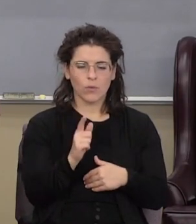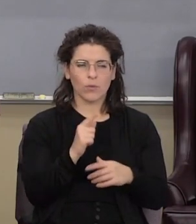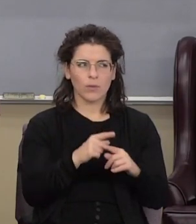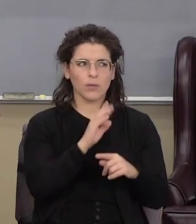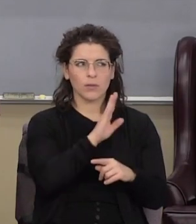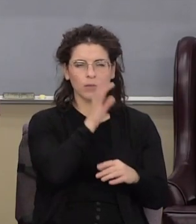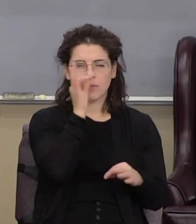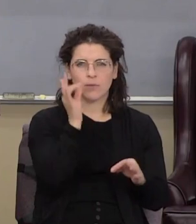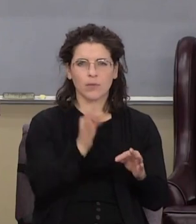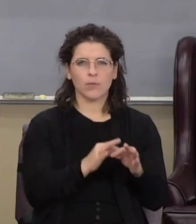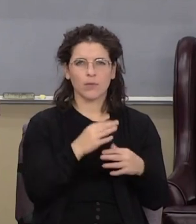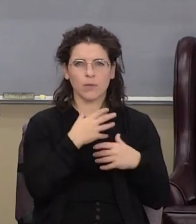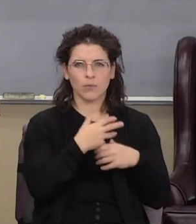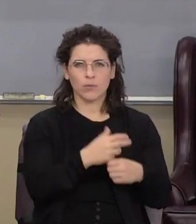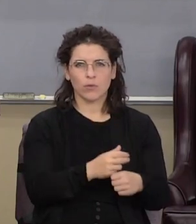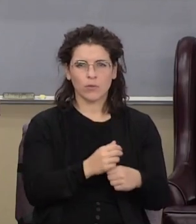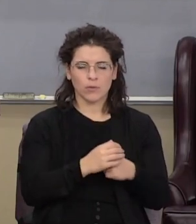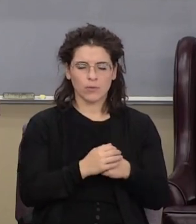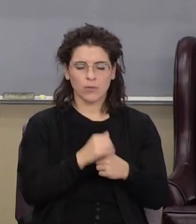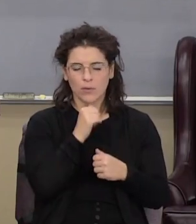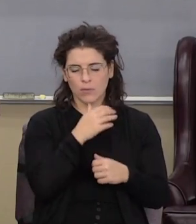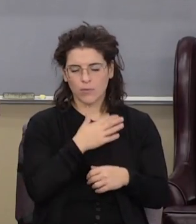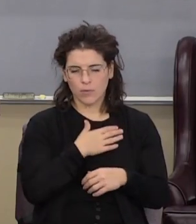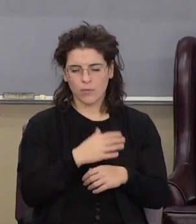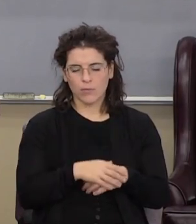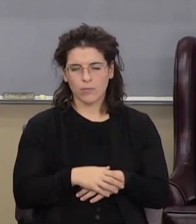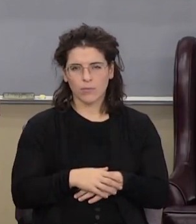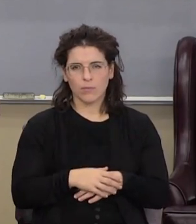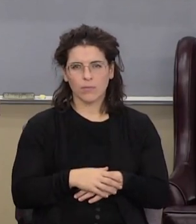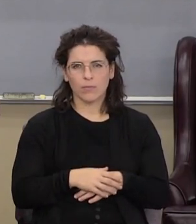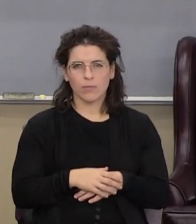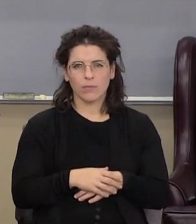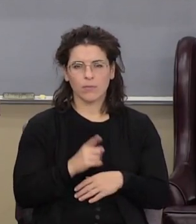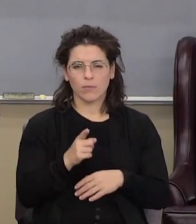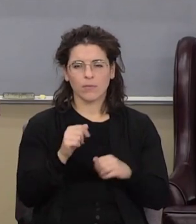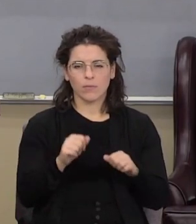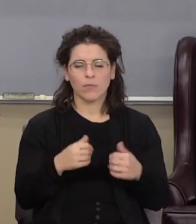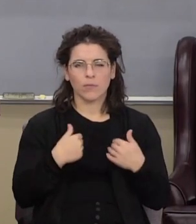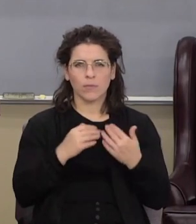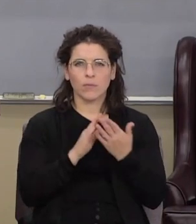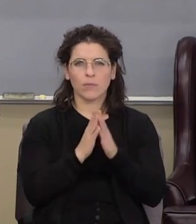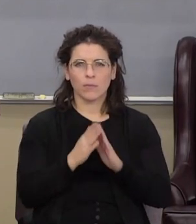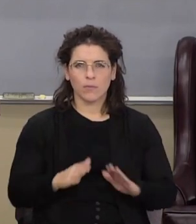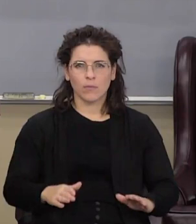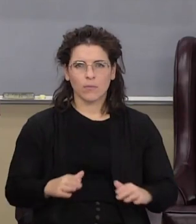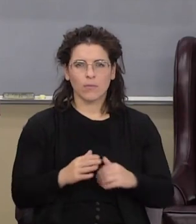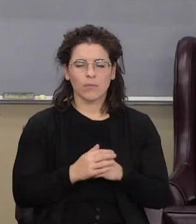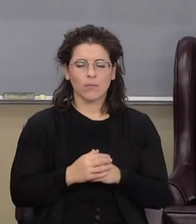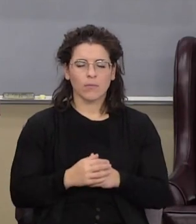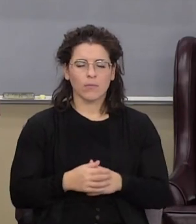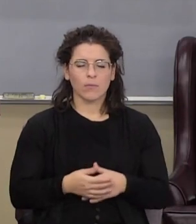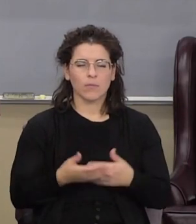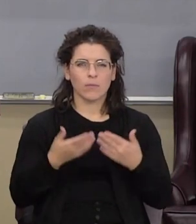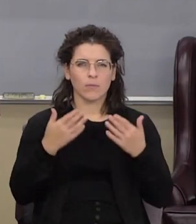faithfulness that I'm trusting not mine you have peace take a deep